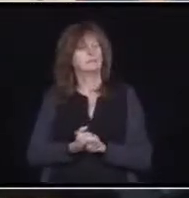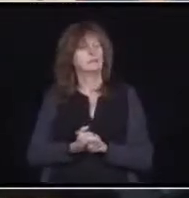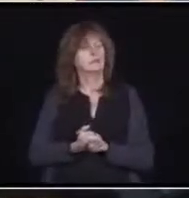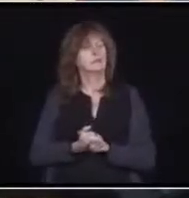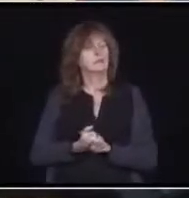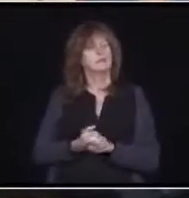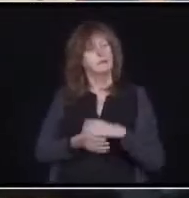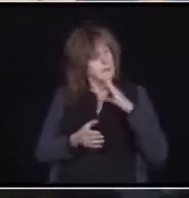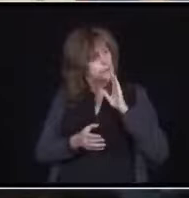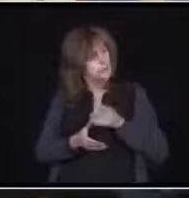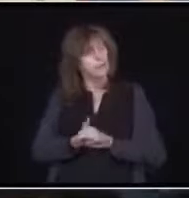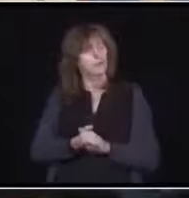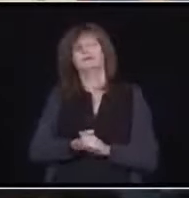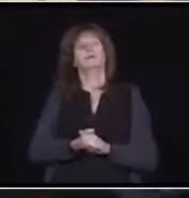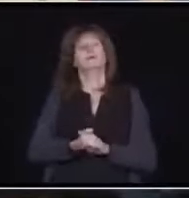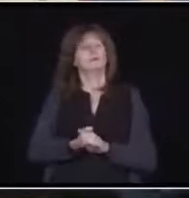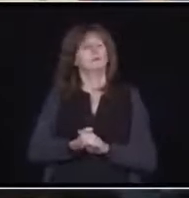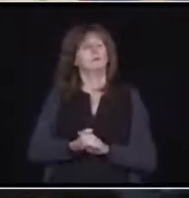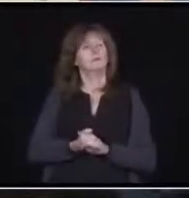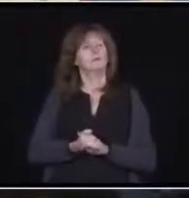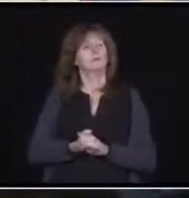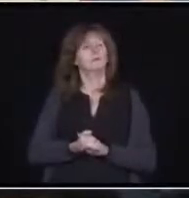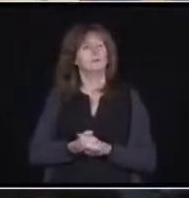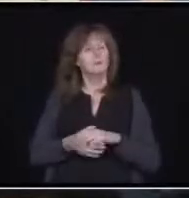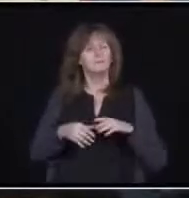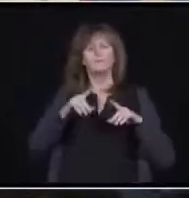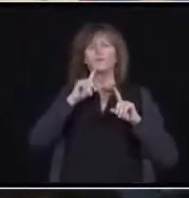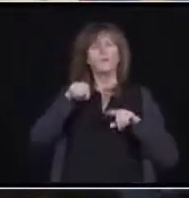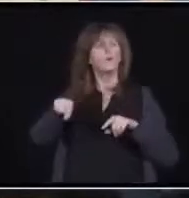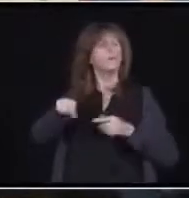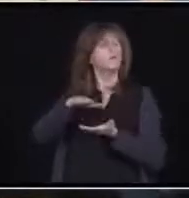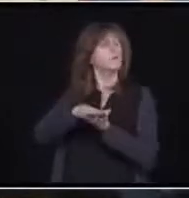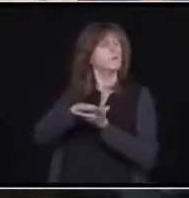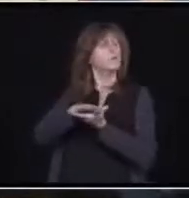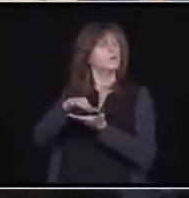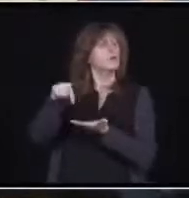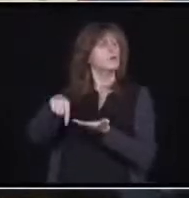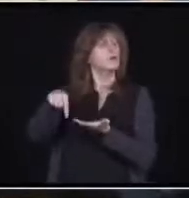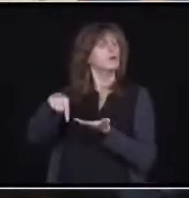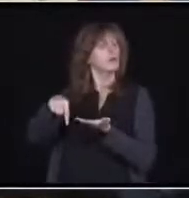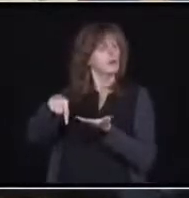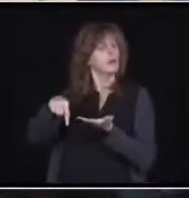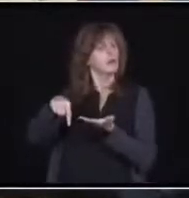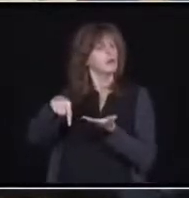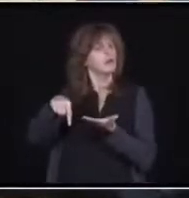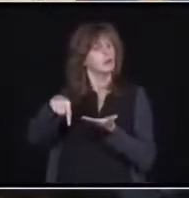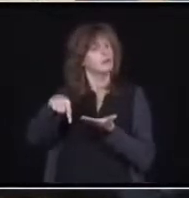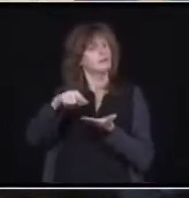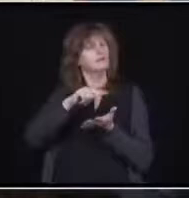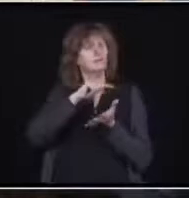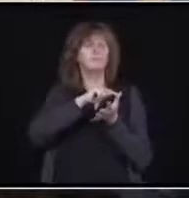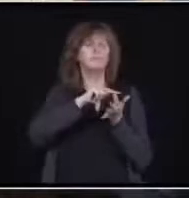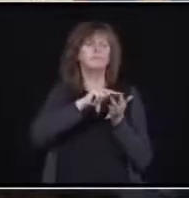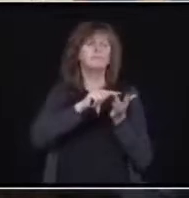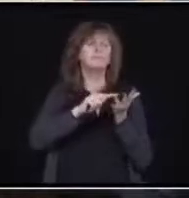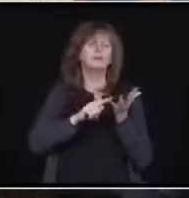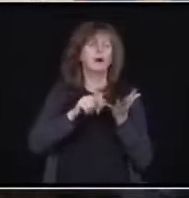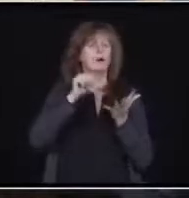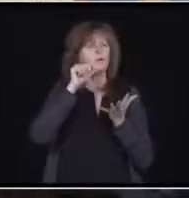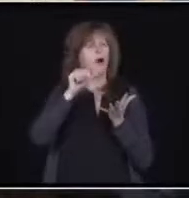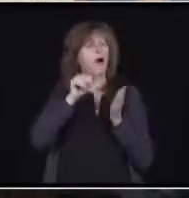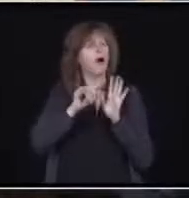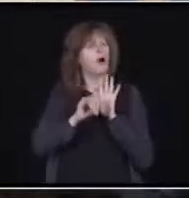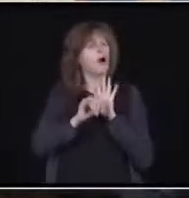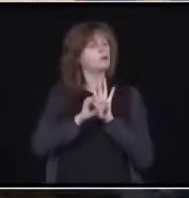cases in schools, we wanted to know why there's a category that says not identified and why we can't just say if it's a staff